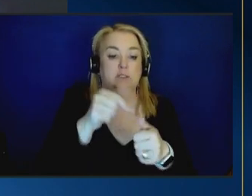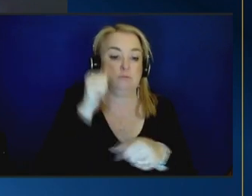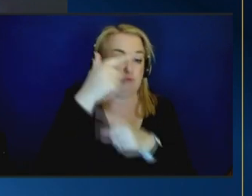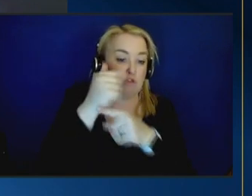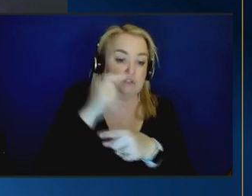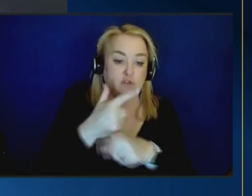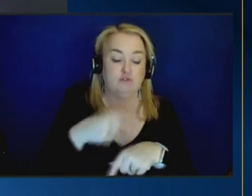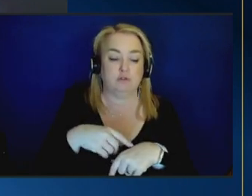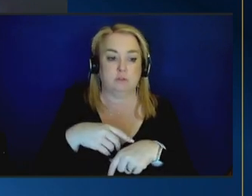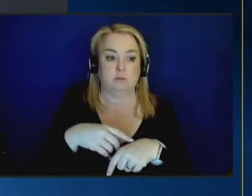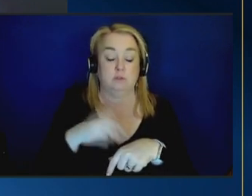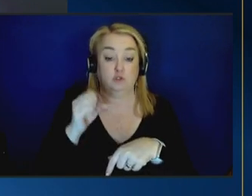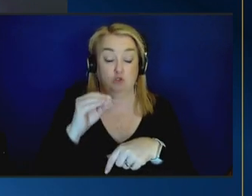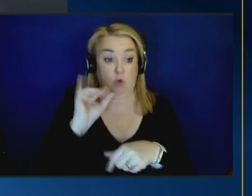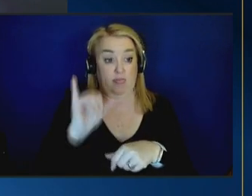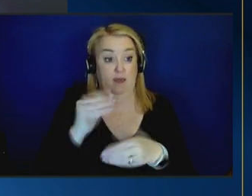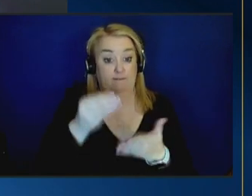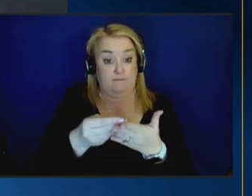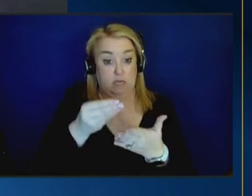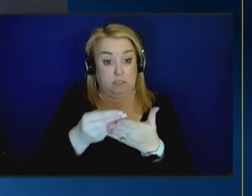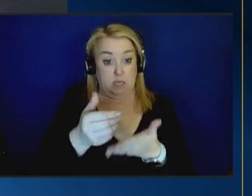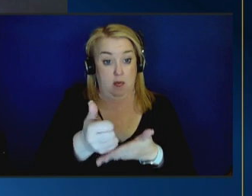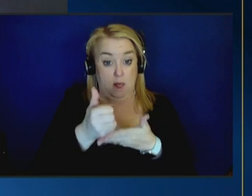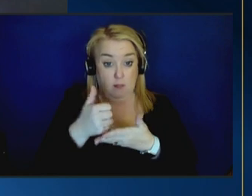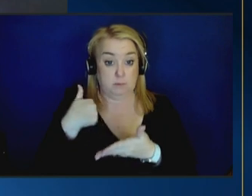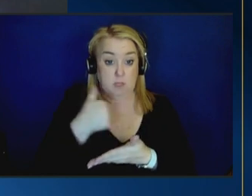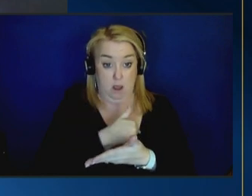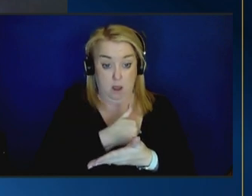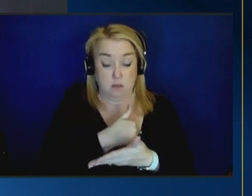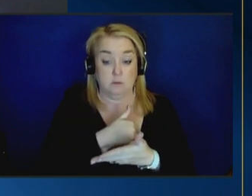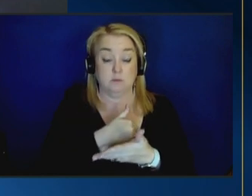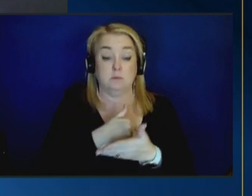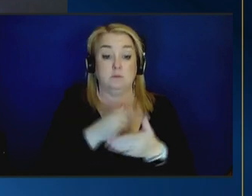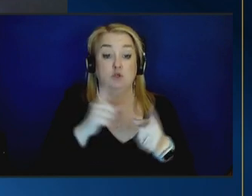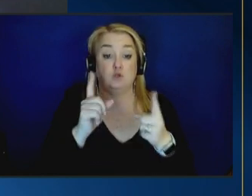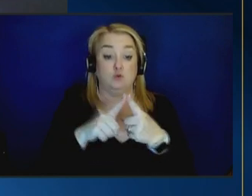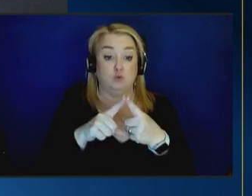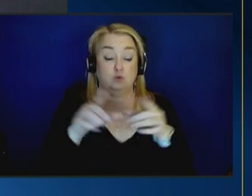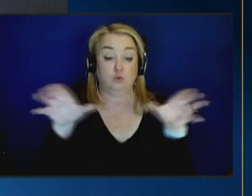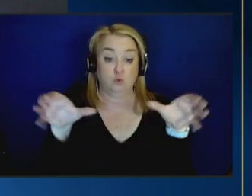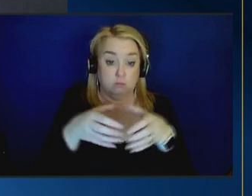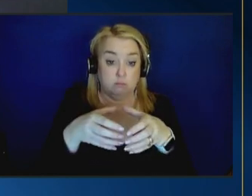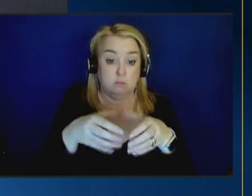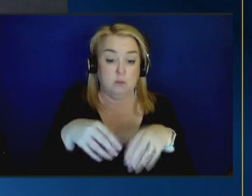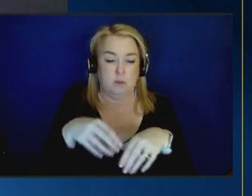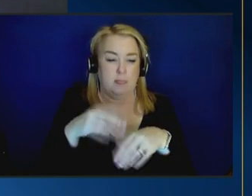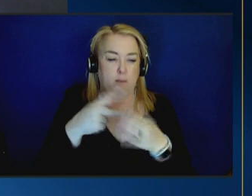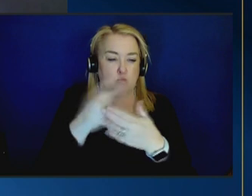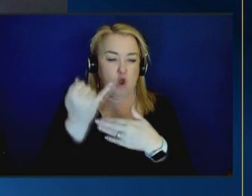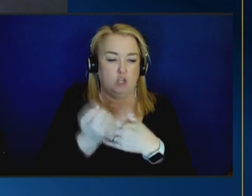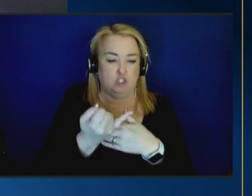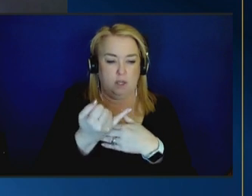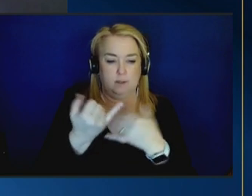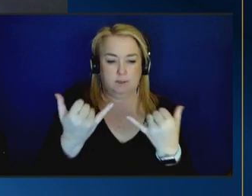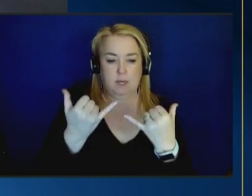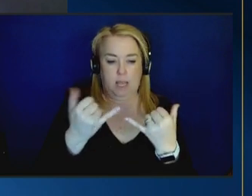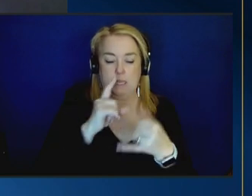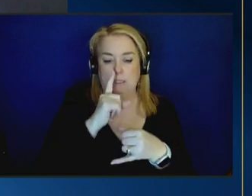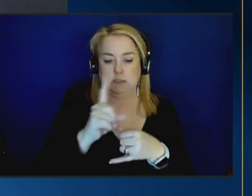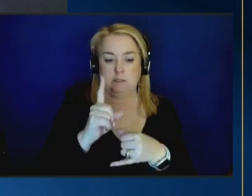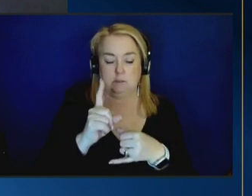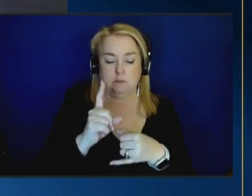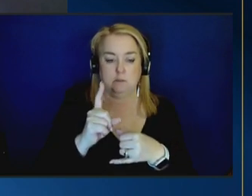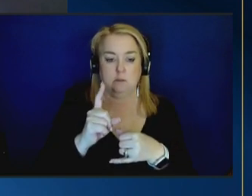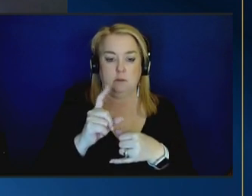funding helps us in our project gedoogie here is the name of our program to be